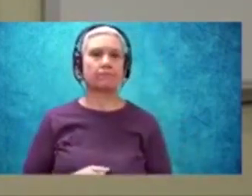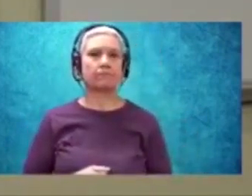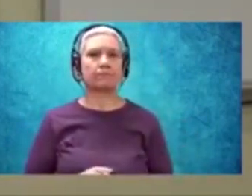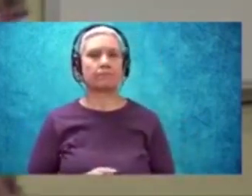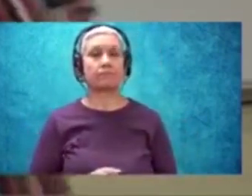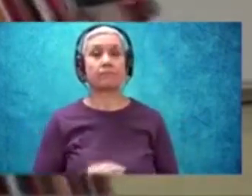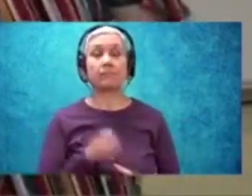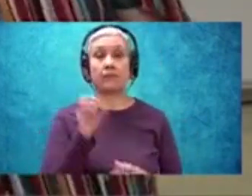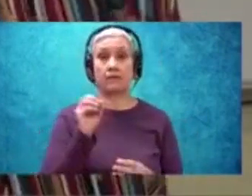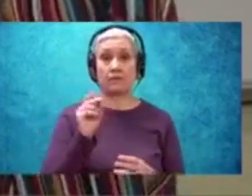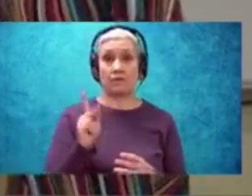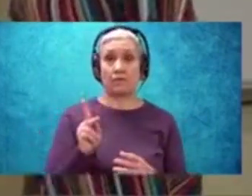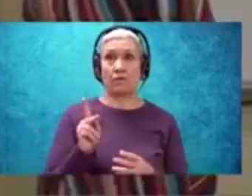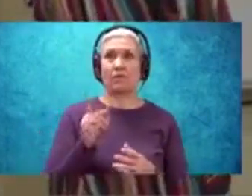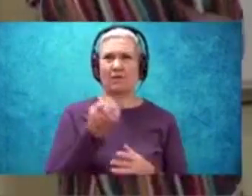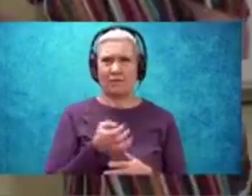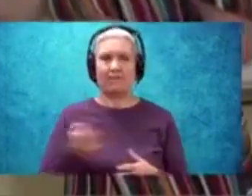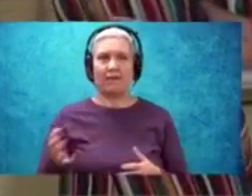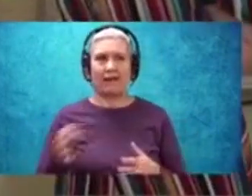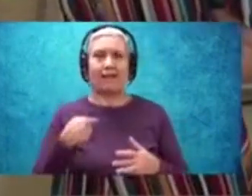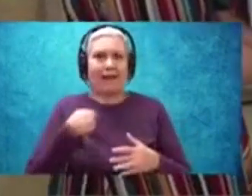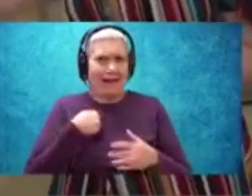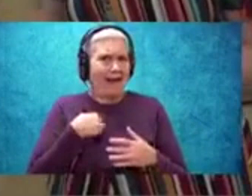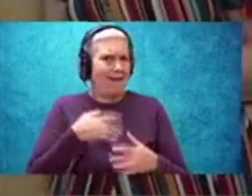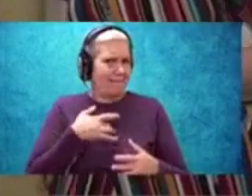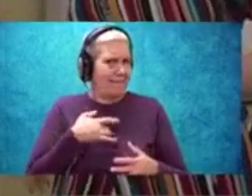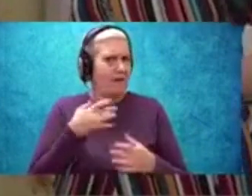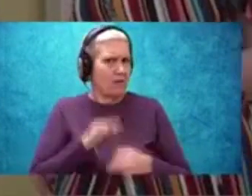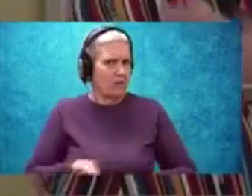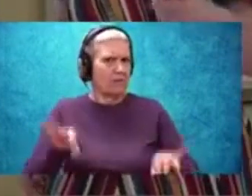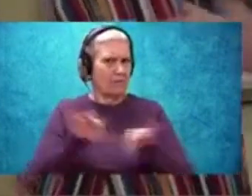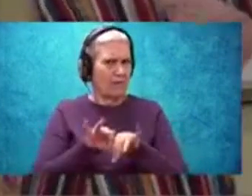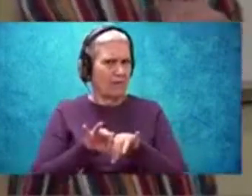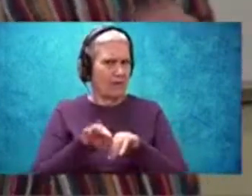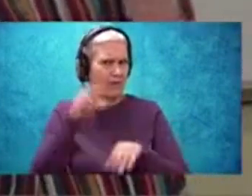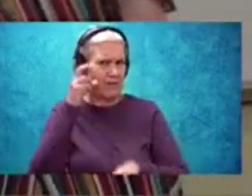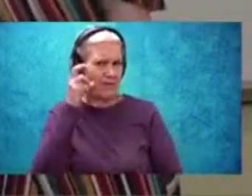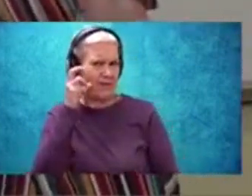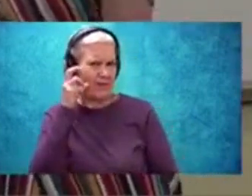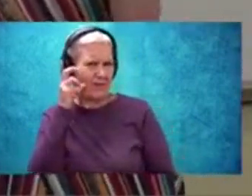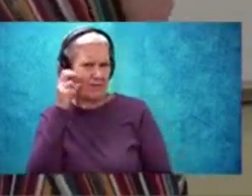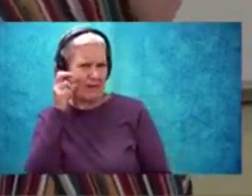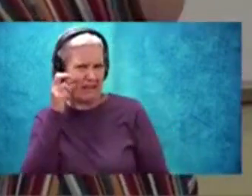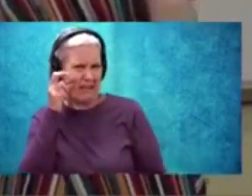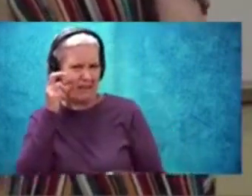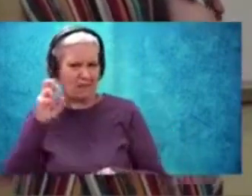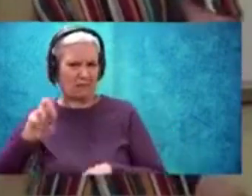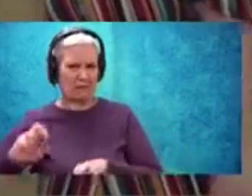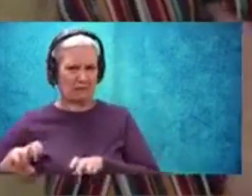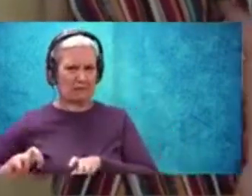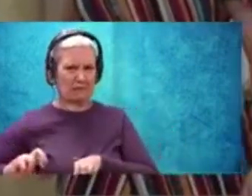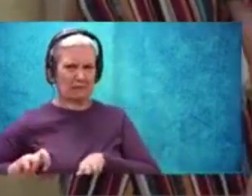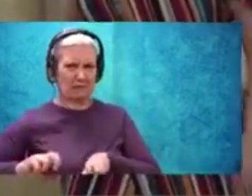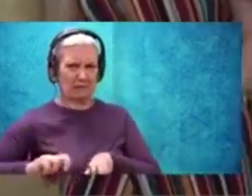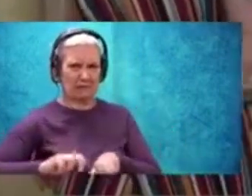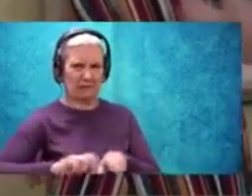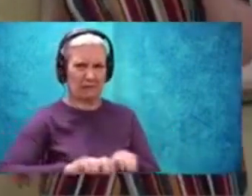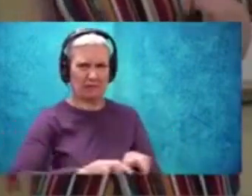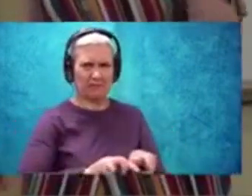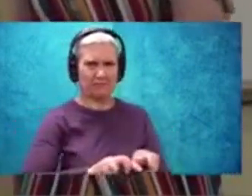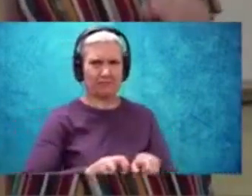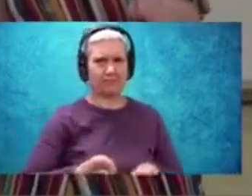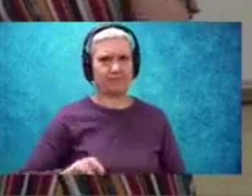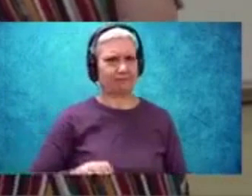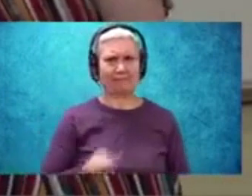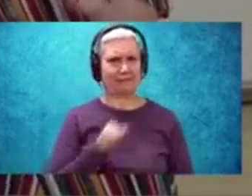Okay, some events that I feel like are important is that, first of all, roaches walking. If you have ever had one of those horrible encounters with a roach, that